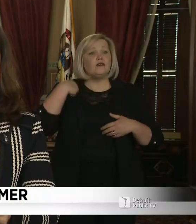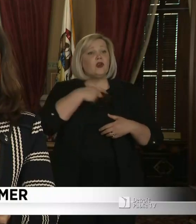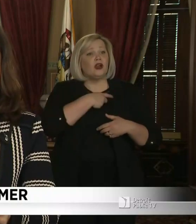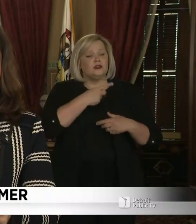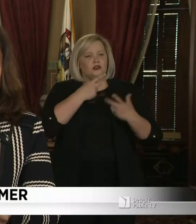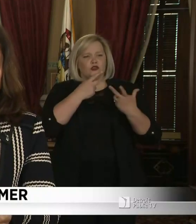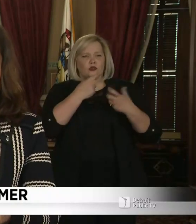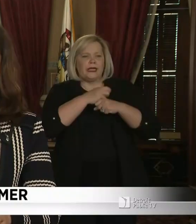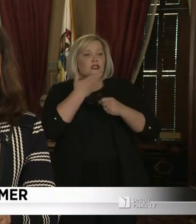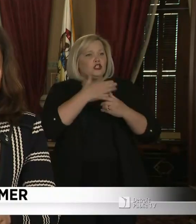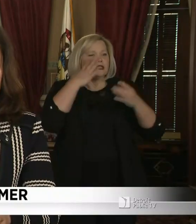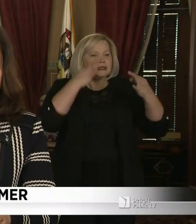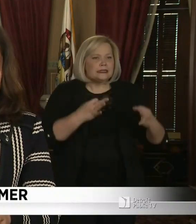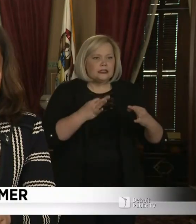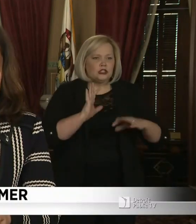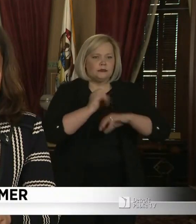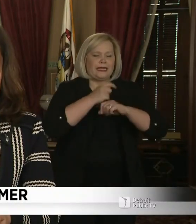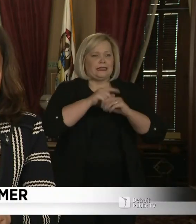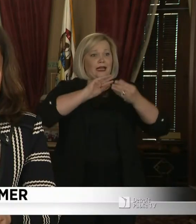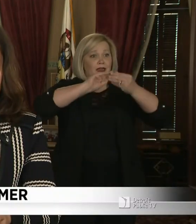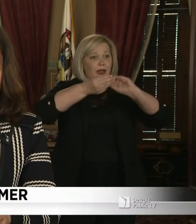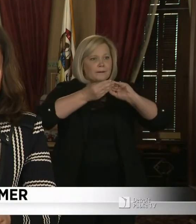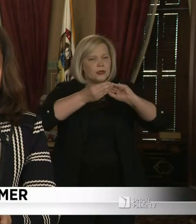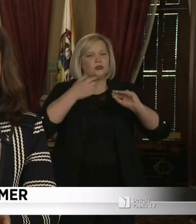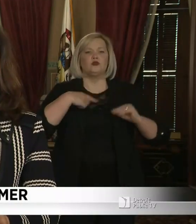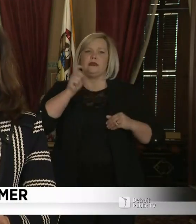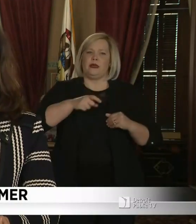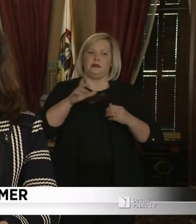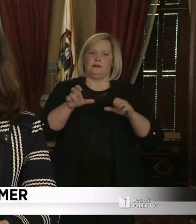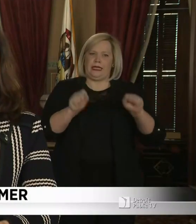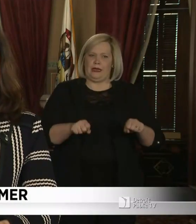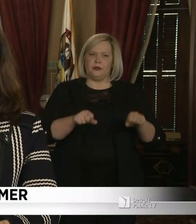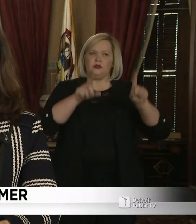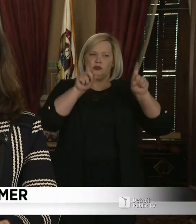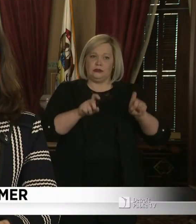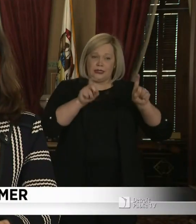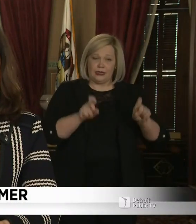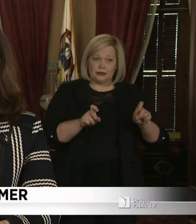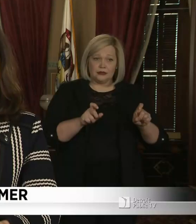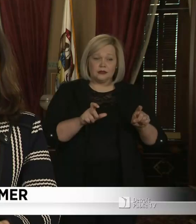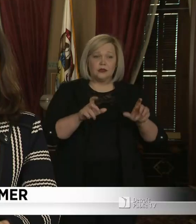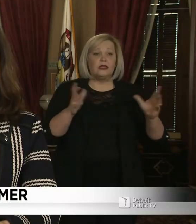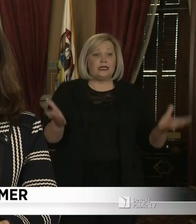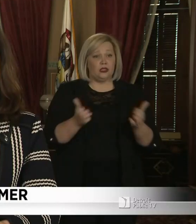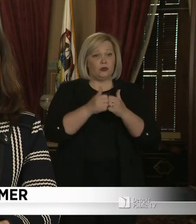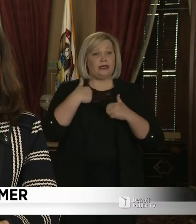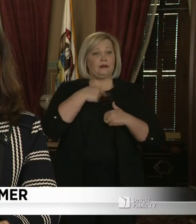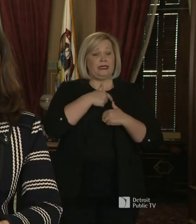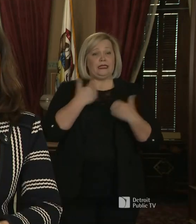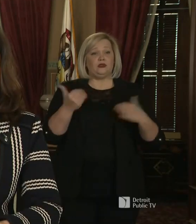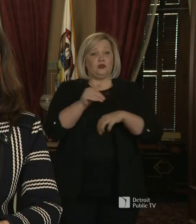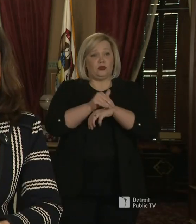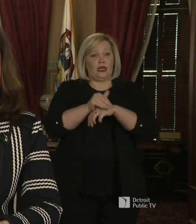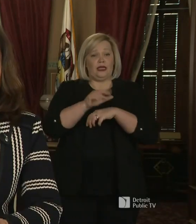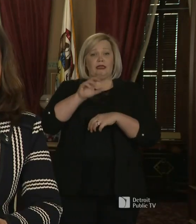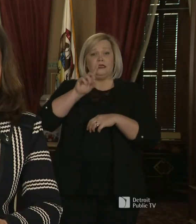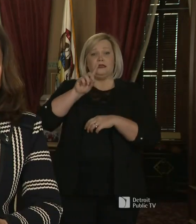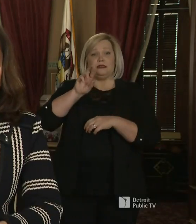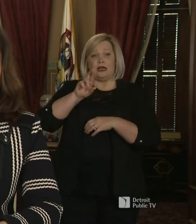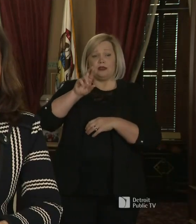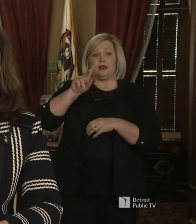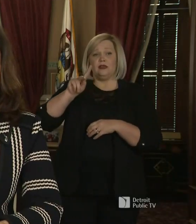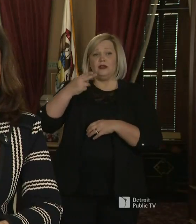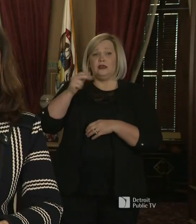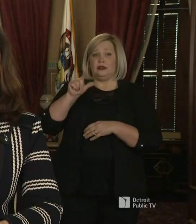data we need to be able to conduct these tests. I'm joined tonight by our chief medical executive Janae Khaldun and I think Dr.